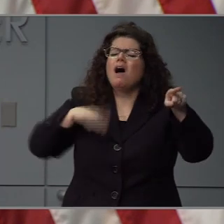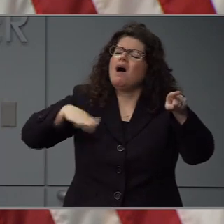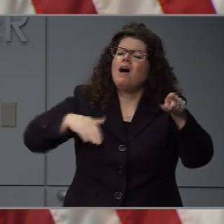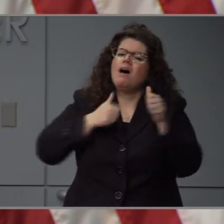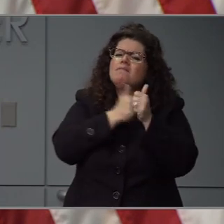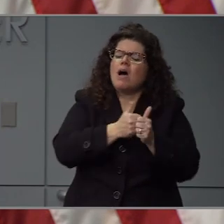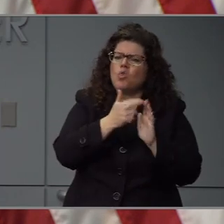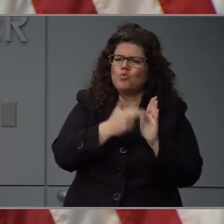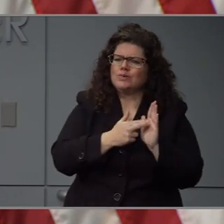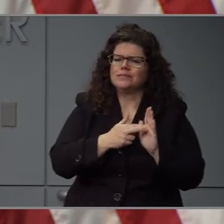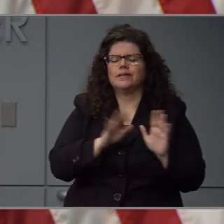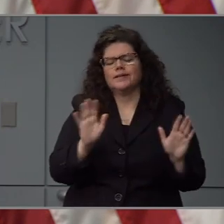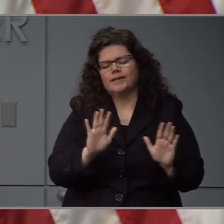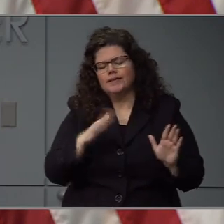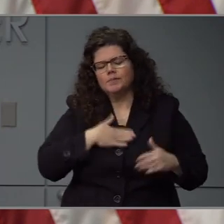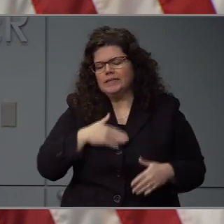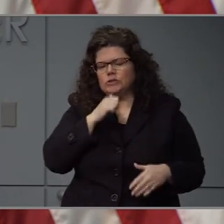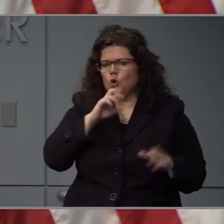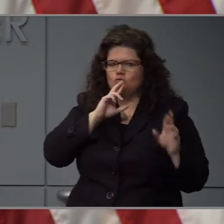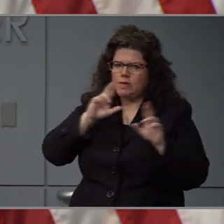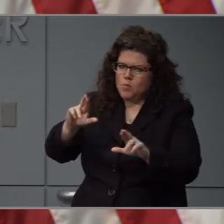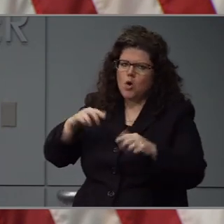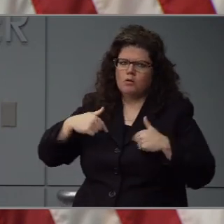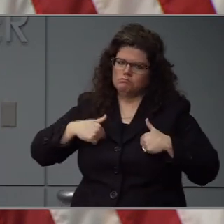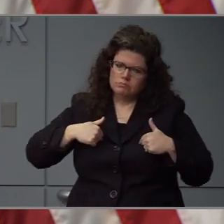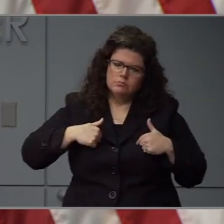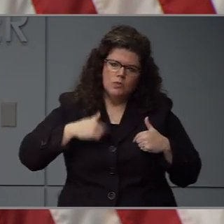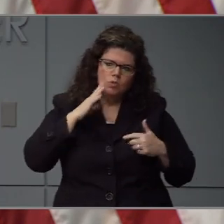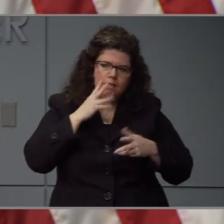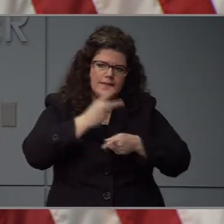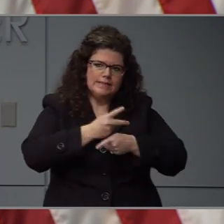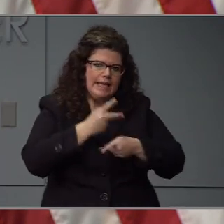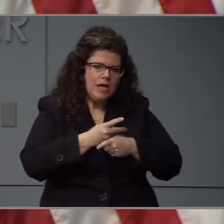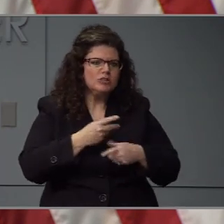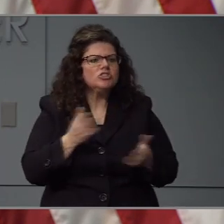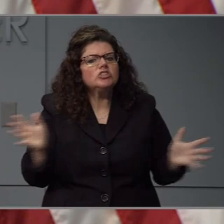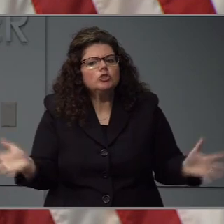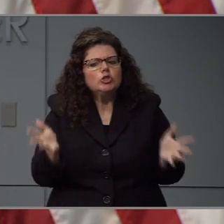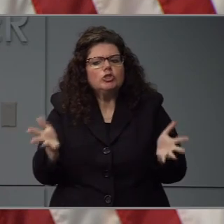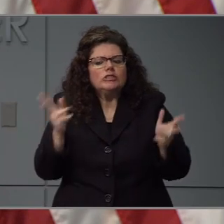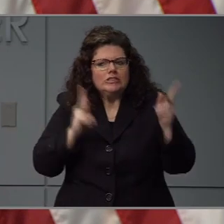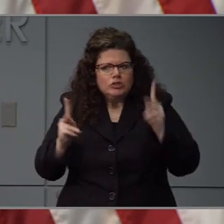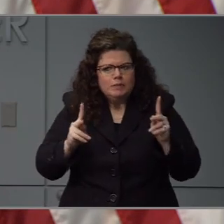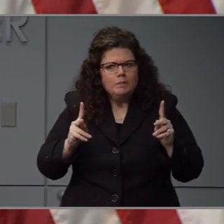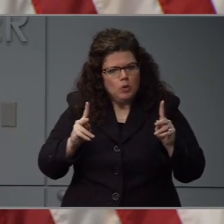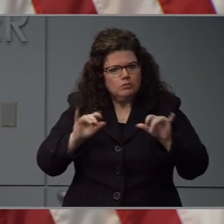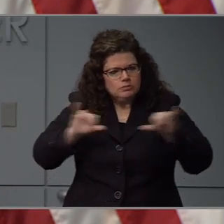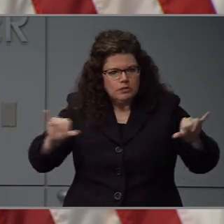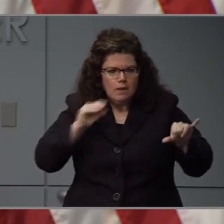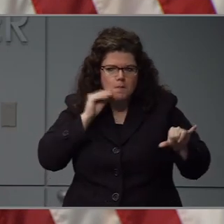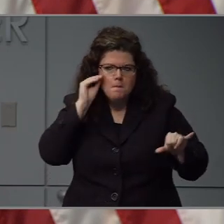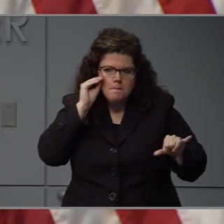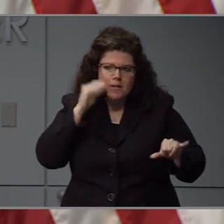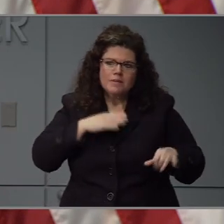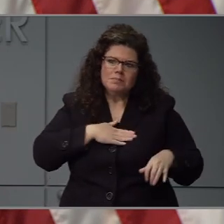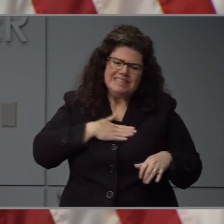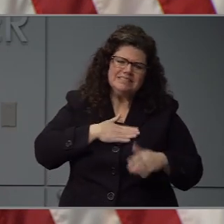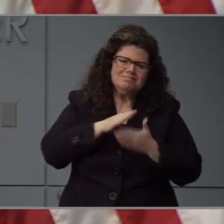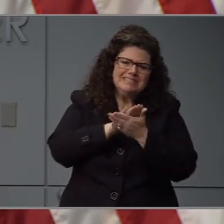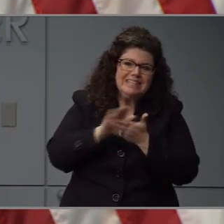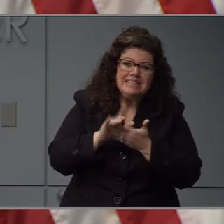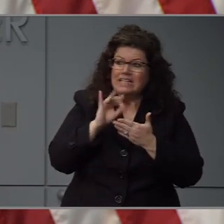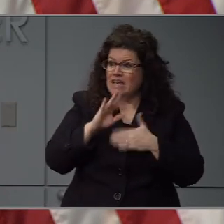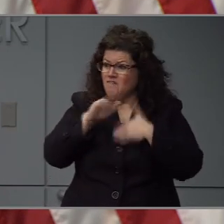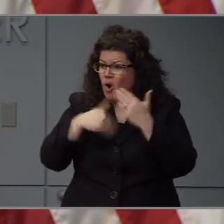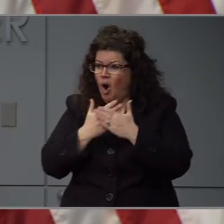follow the guidelines, and encourage others in your community to follow them as well. Be kind and supportive to others. If we all do